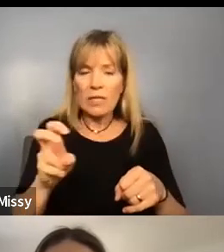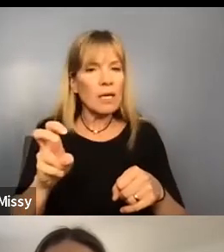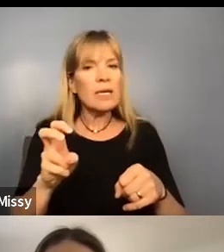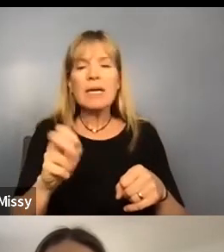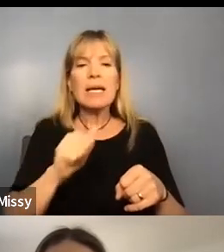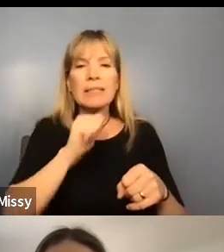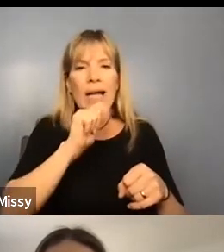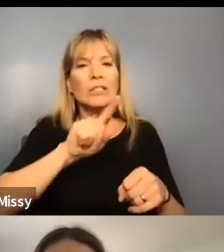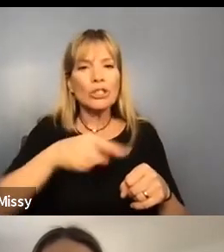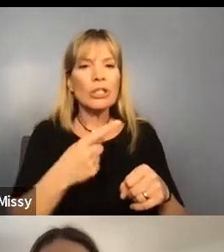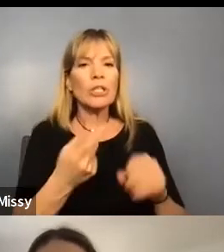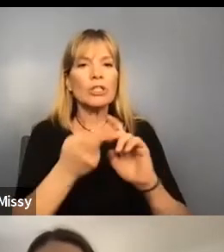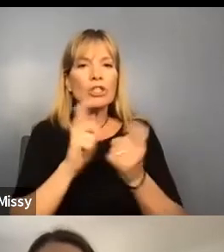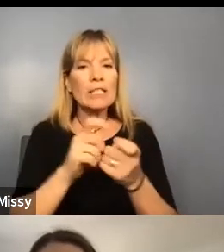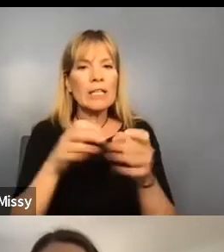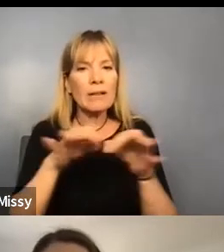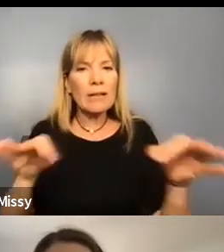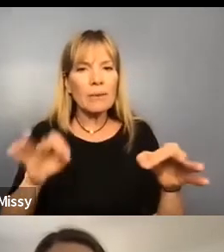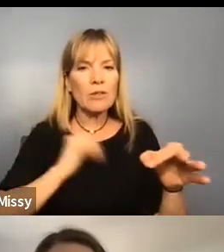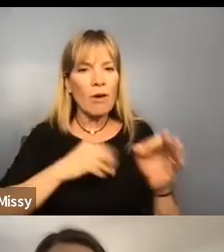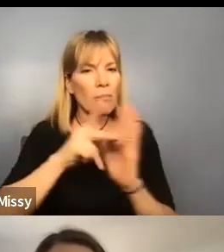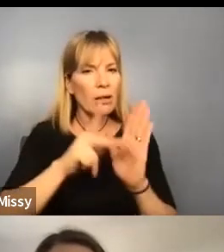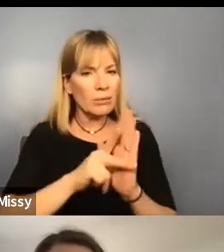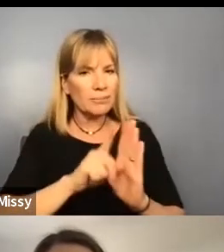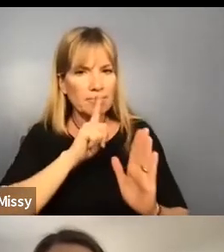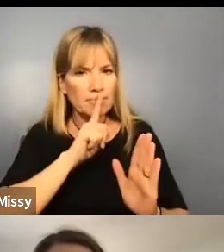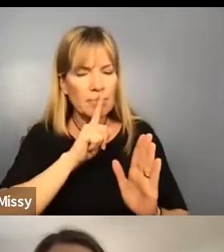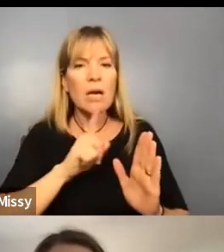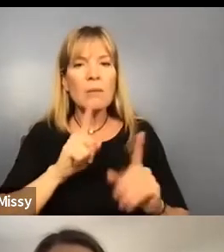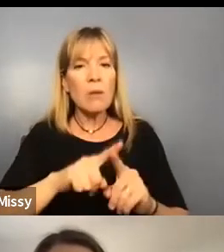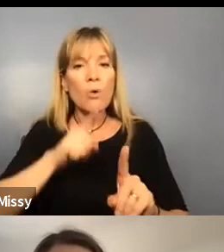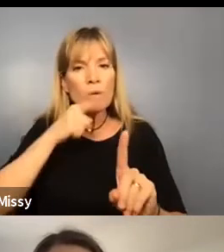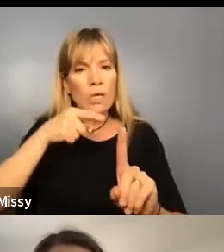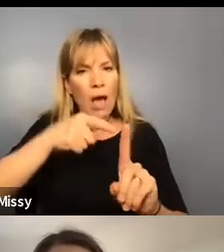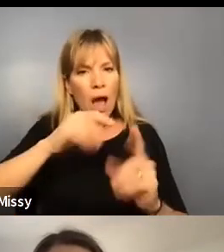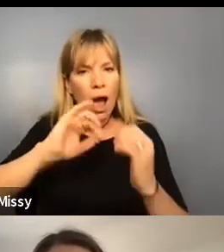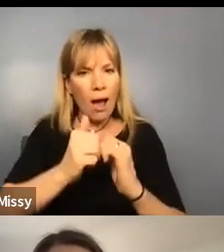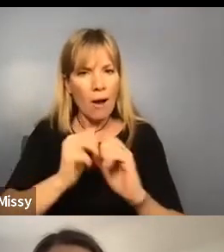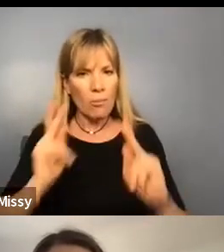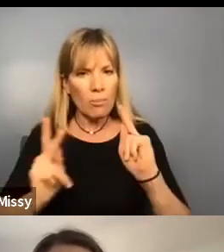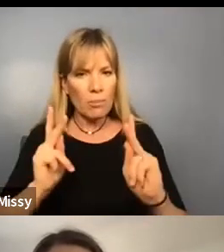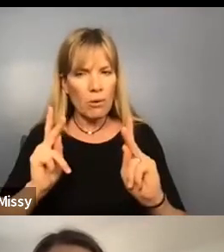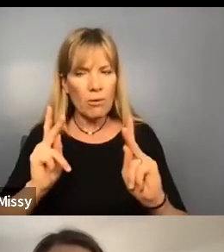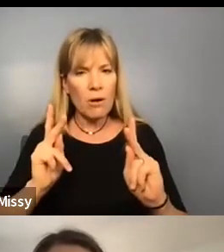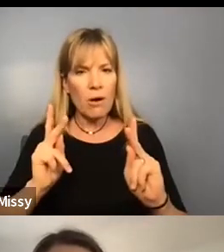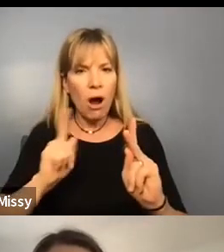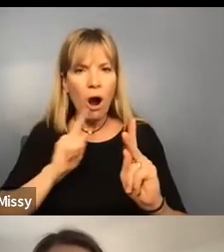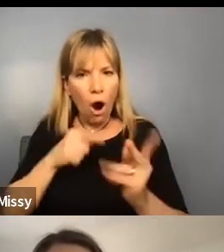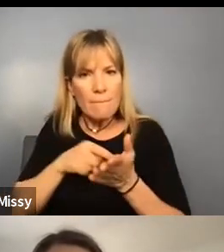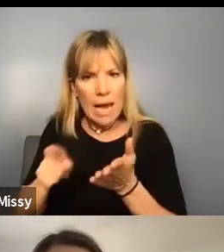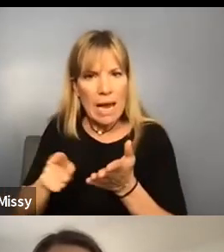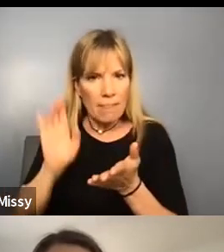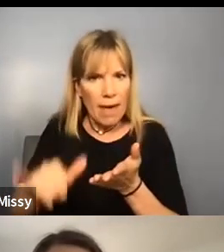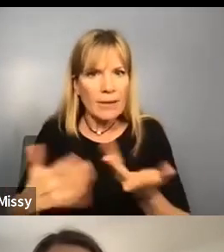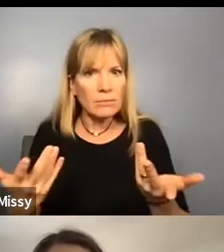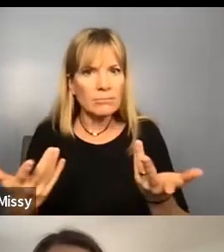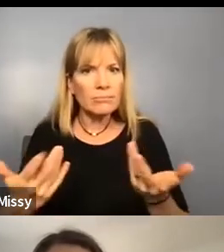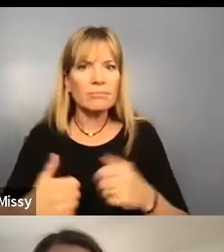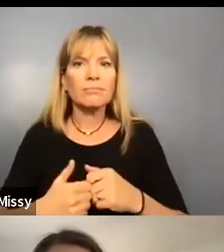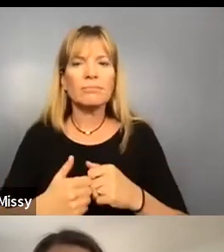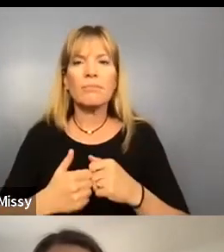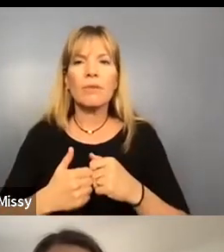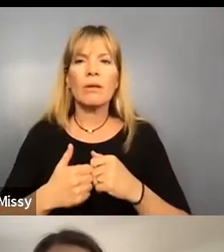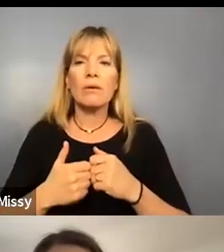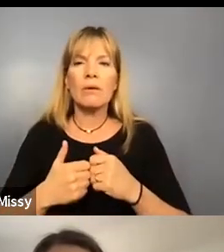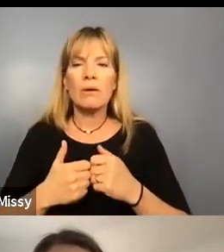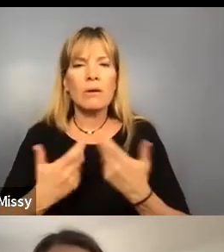about changing like the language of our policies, but really the way that people are paid. Um, and,